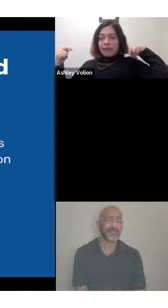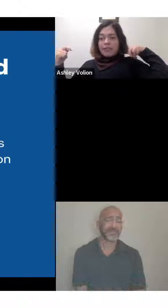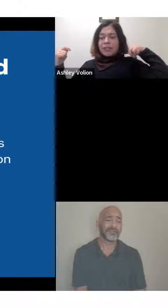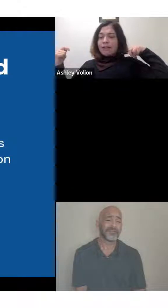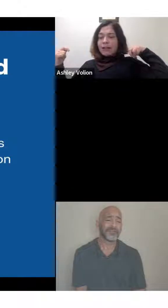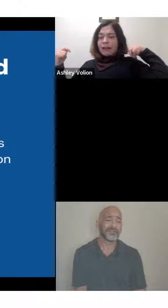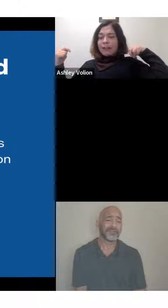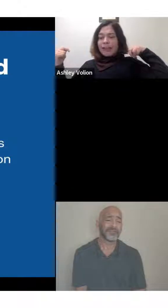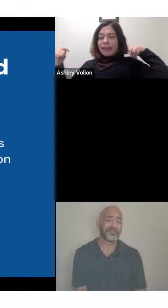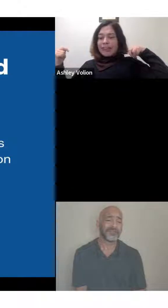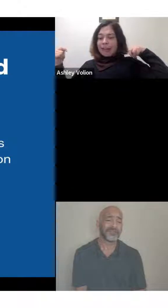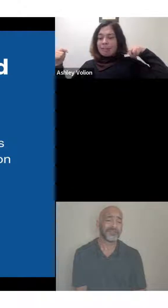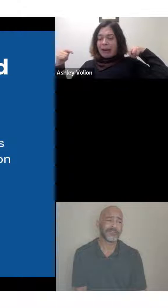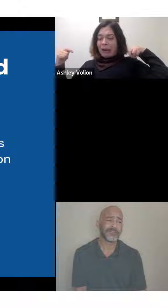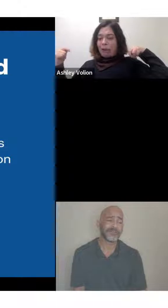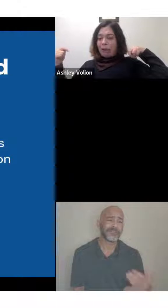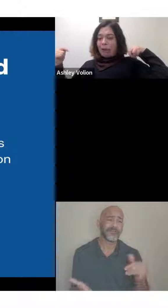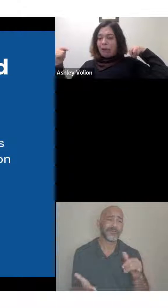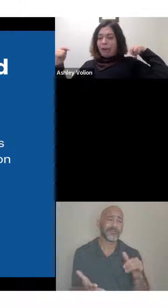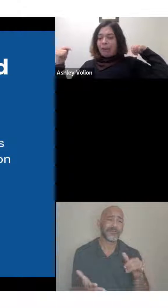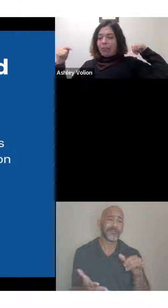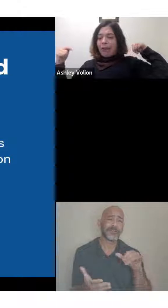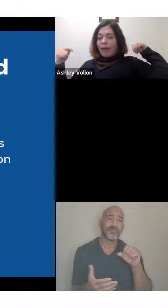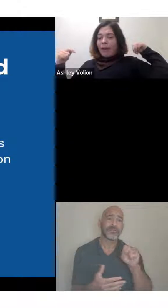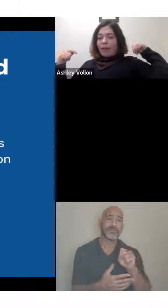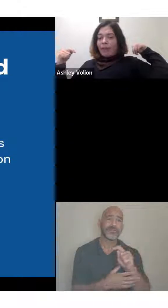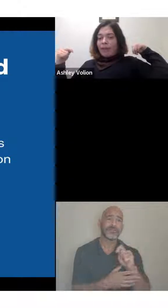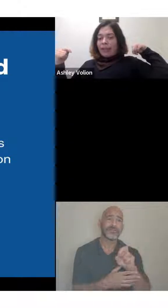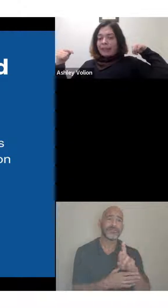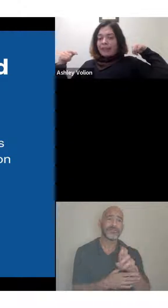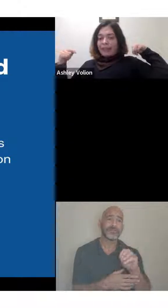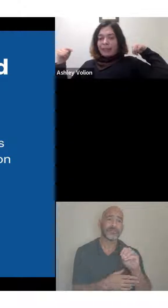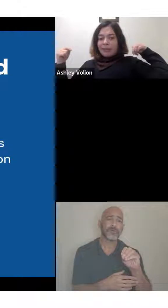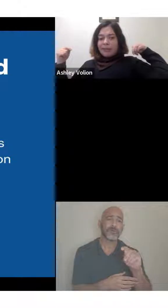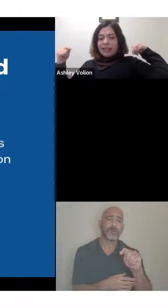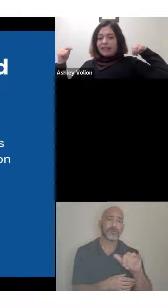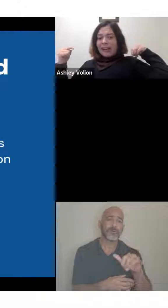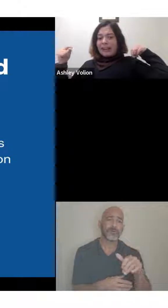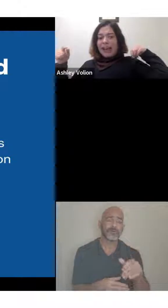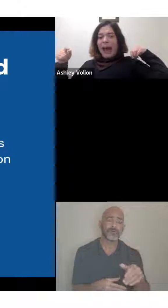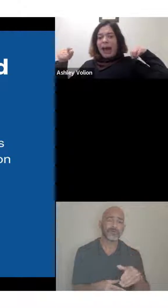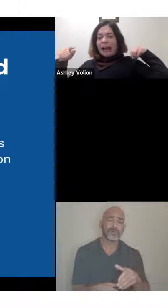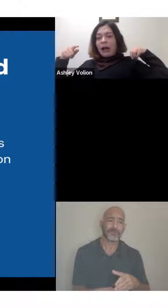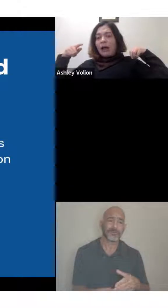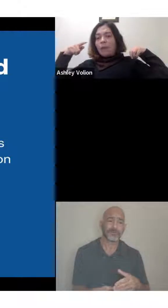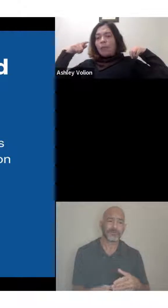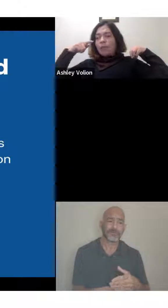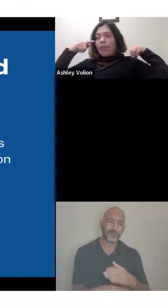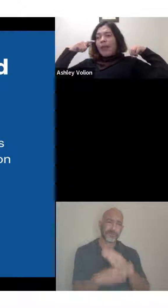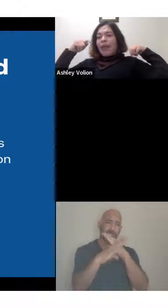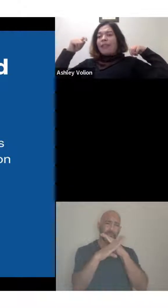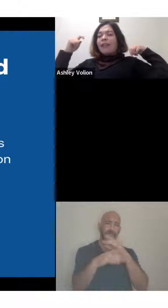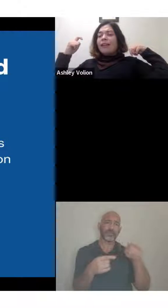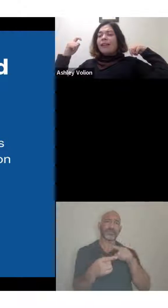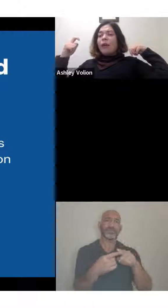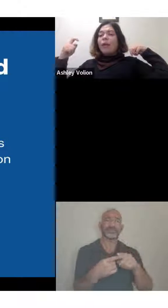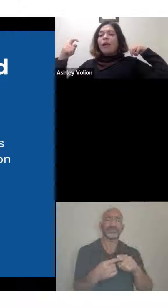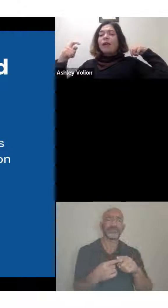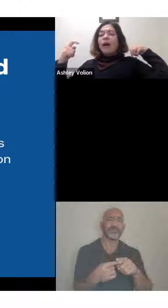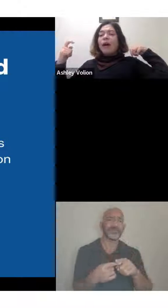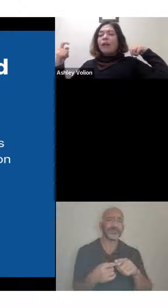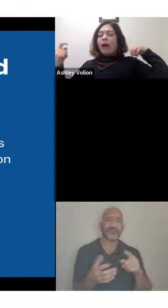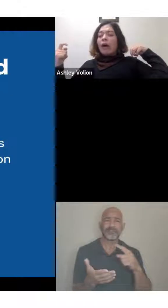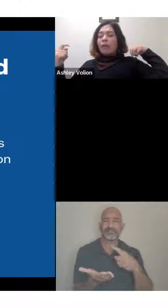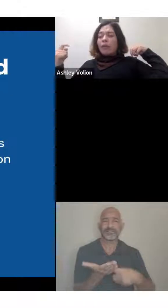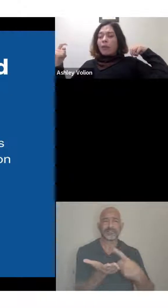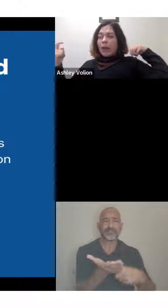severe things, like medical things and things like that. And then going